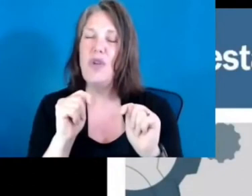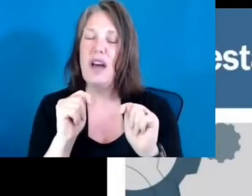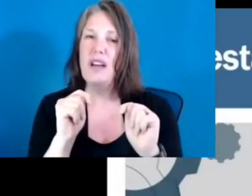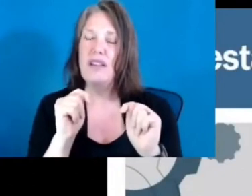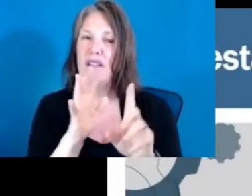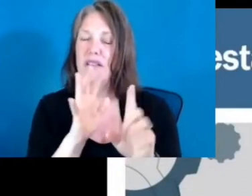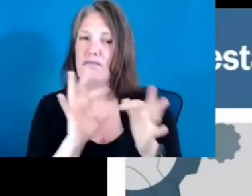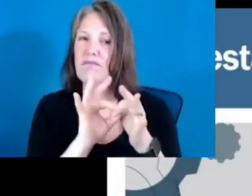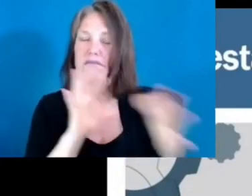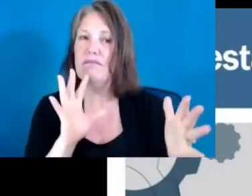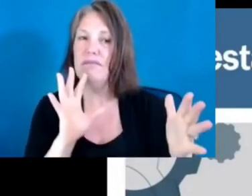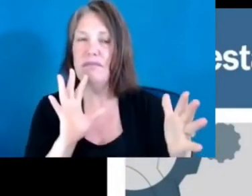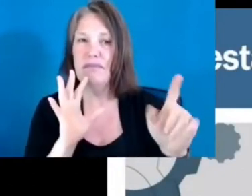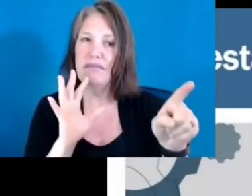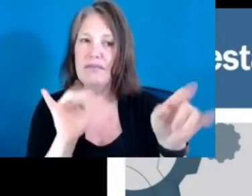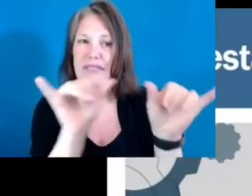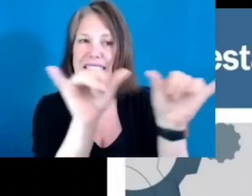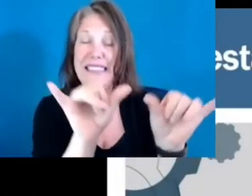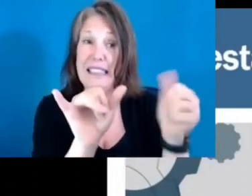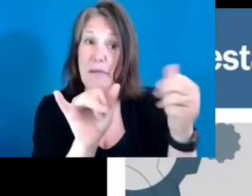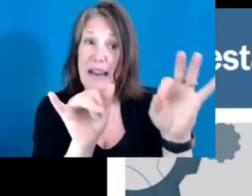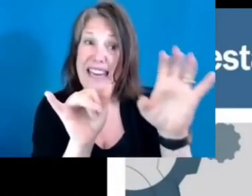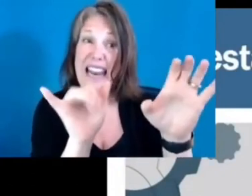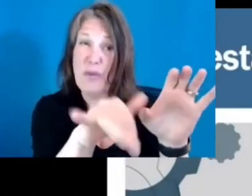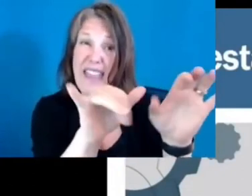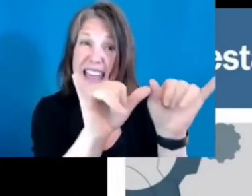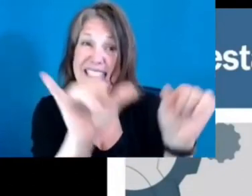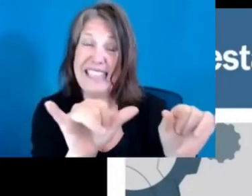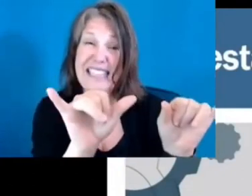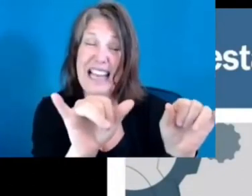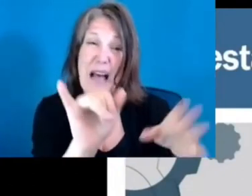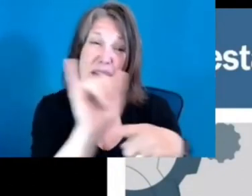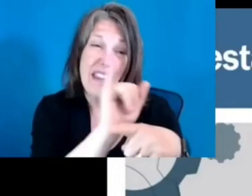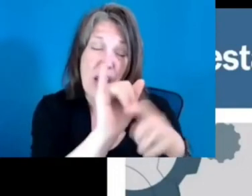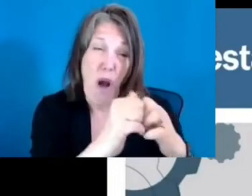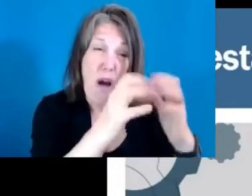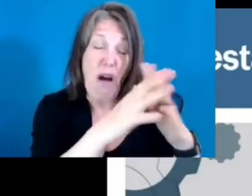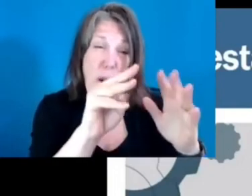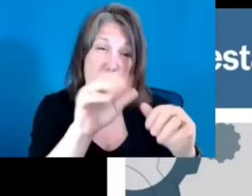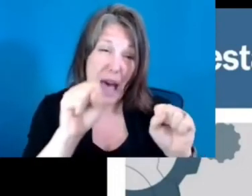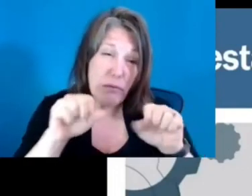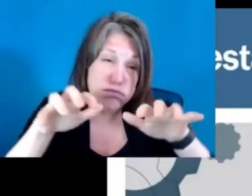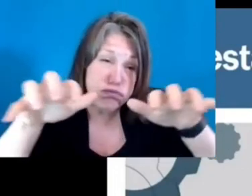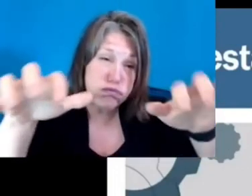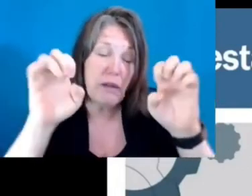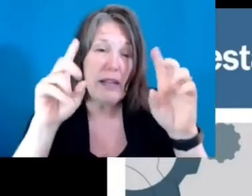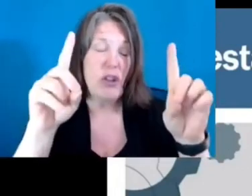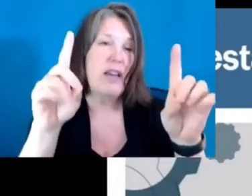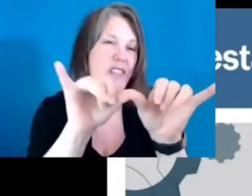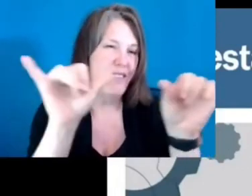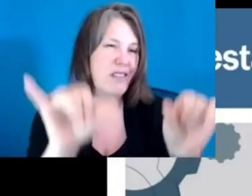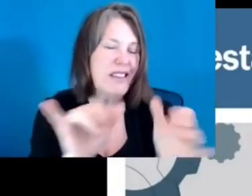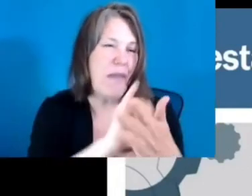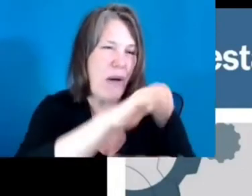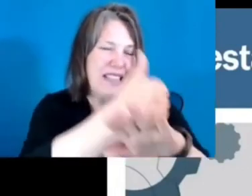industrial mass education system that was put in place to put children on assembly lines that have been invented by Henry Ford